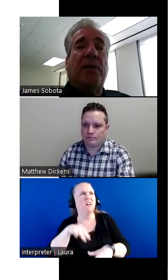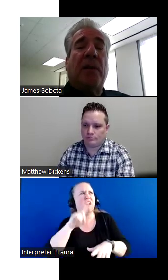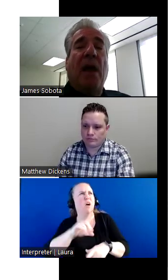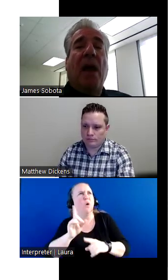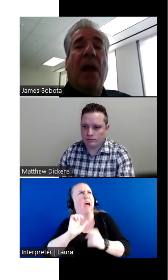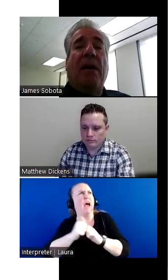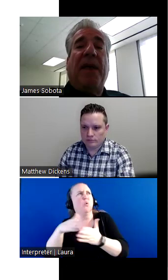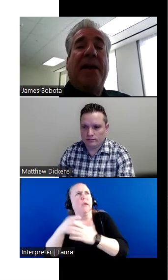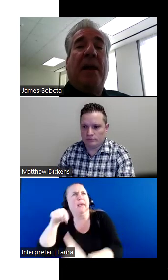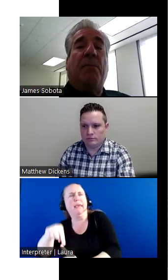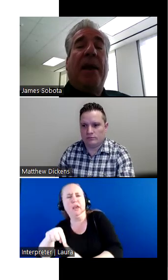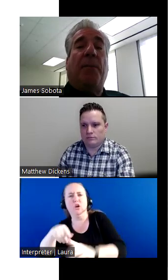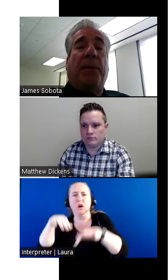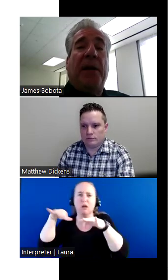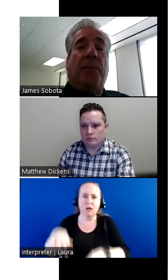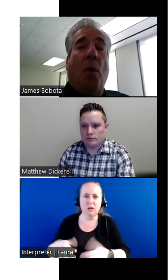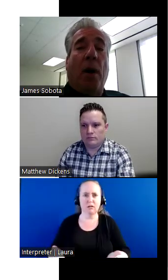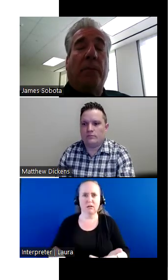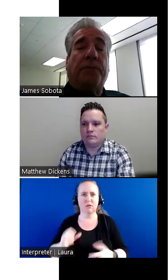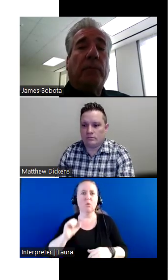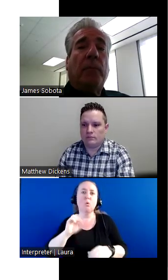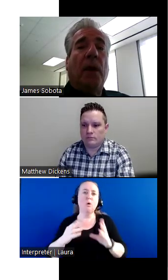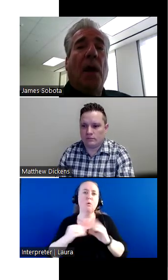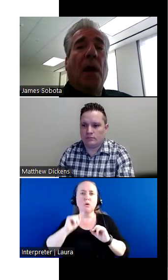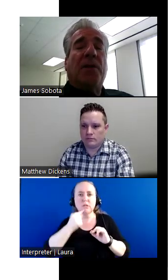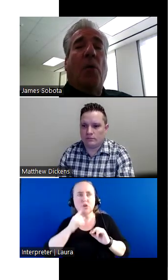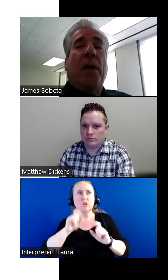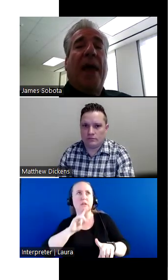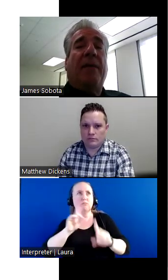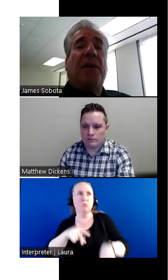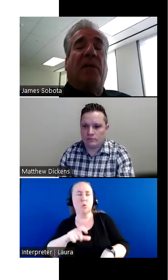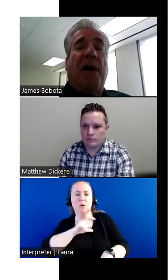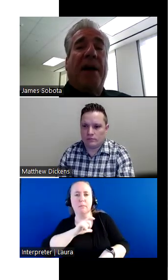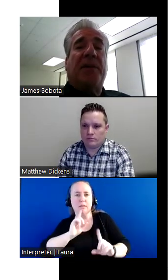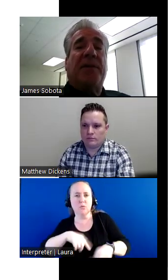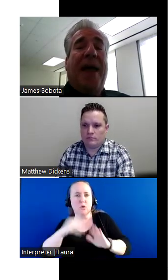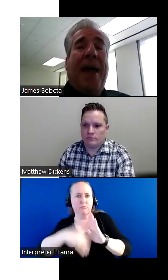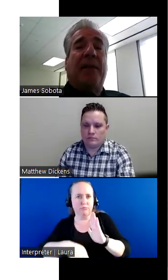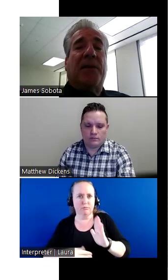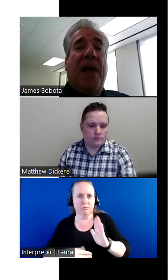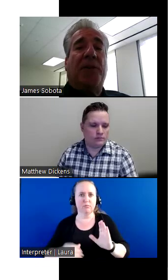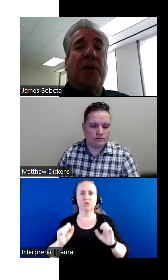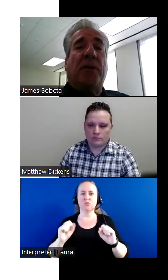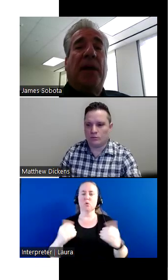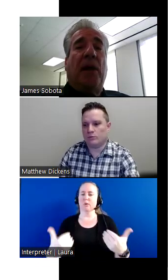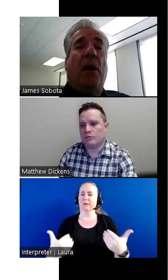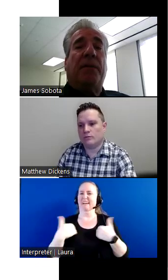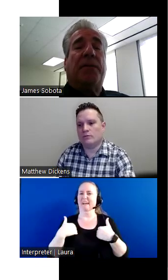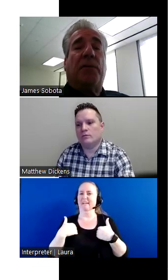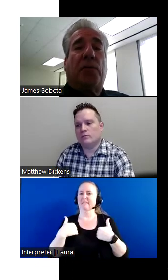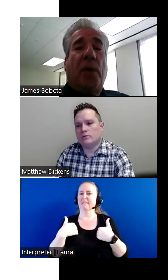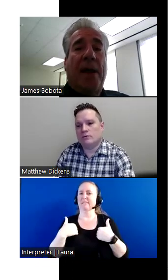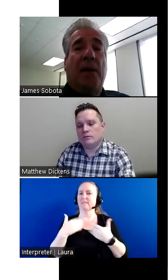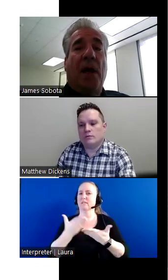serious if they needed to make a police report. So we have these devices at the stations and the